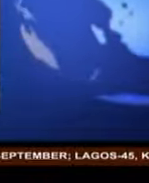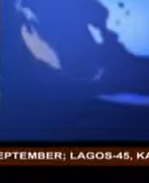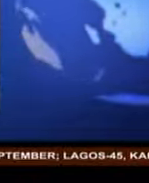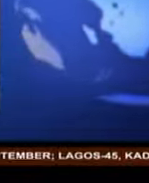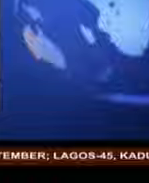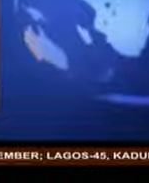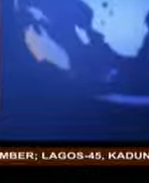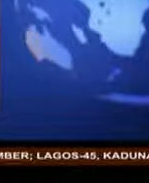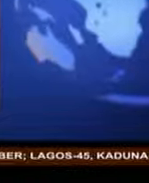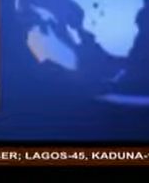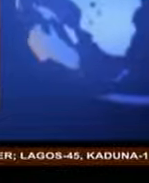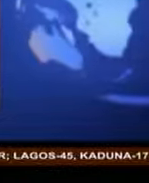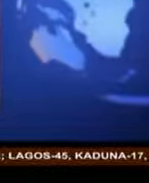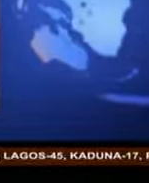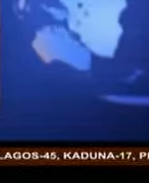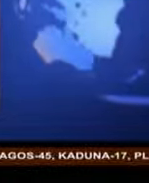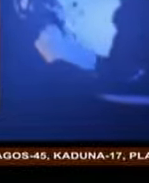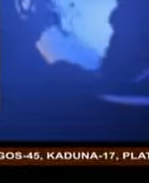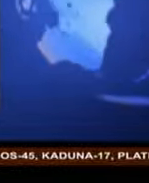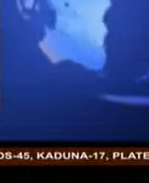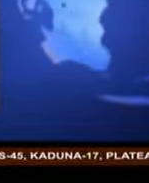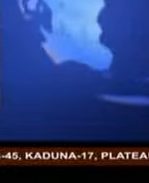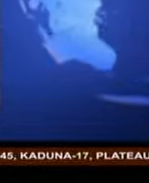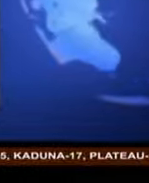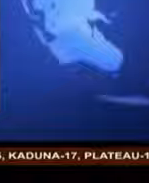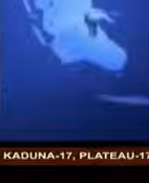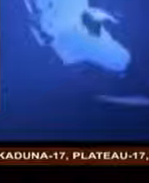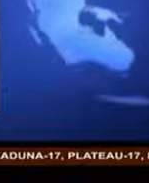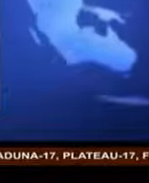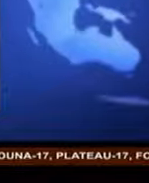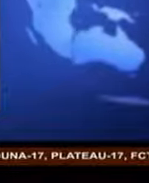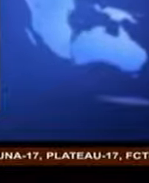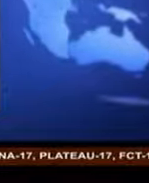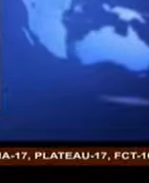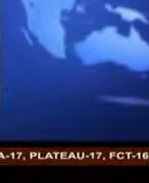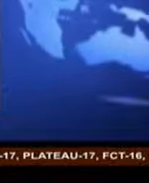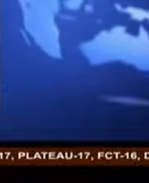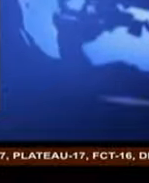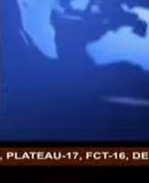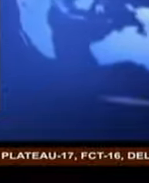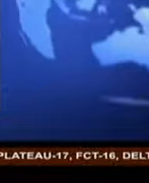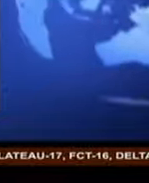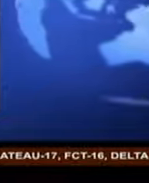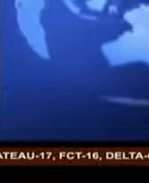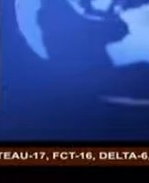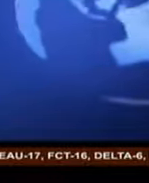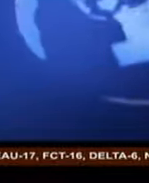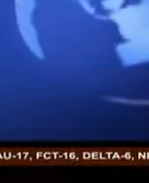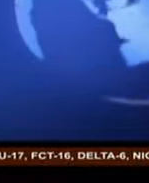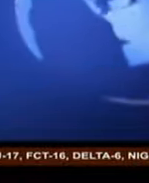Federal government is reviewing imposed restrictions of travel ban on Europe and other nations.